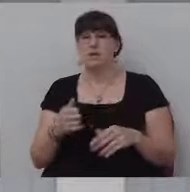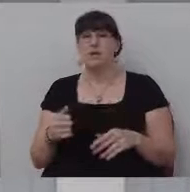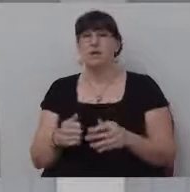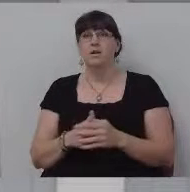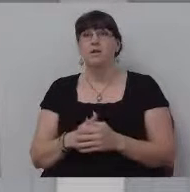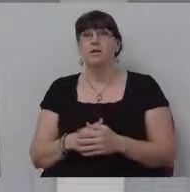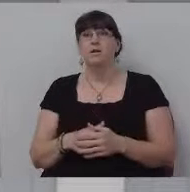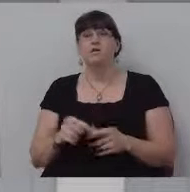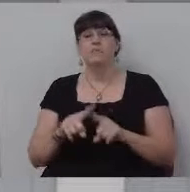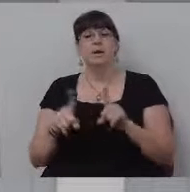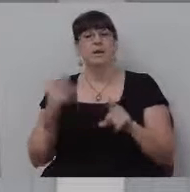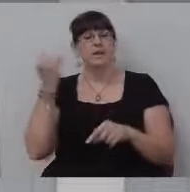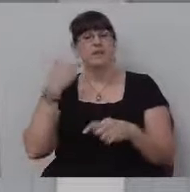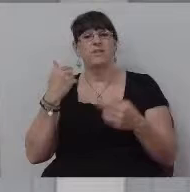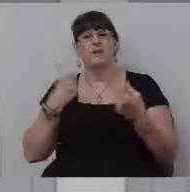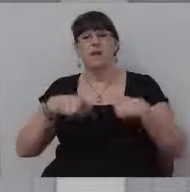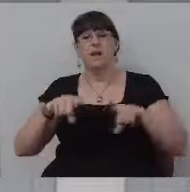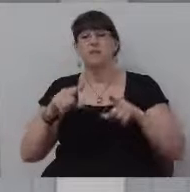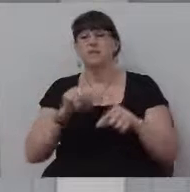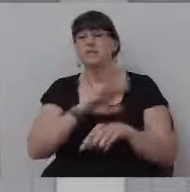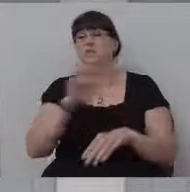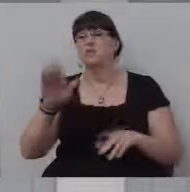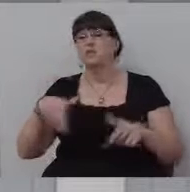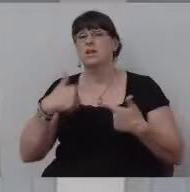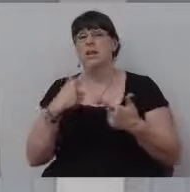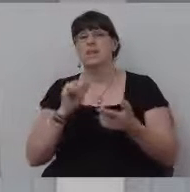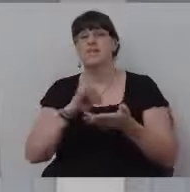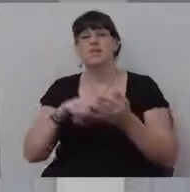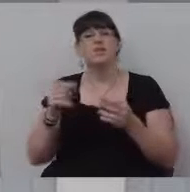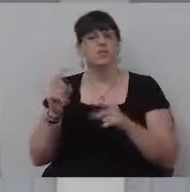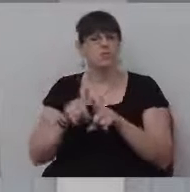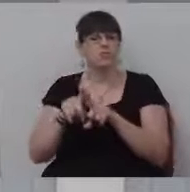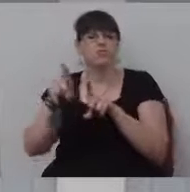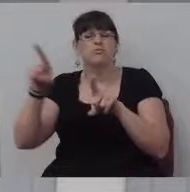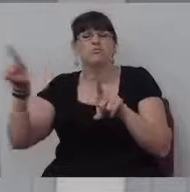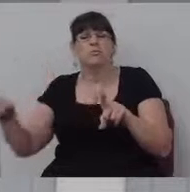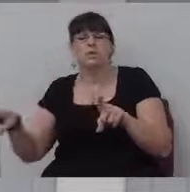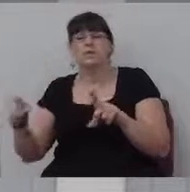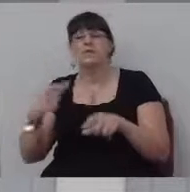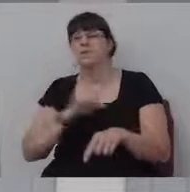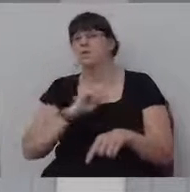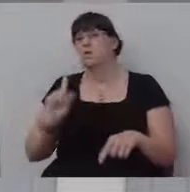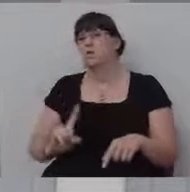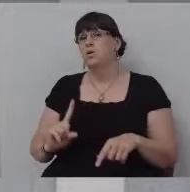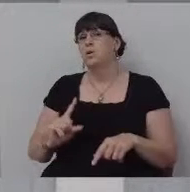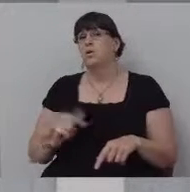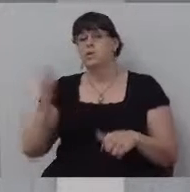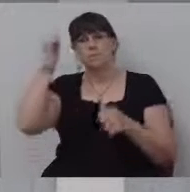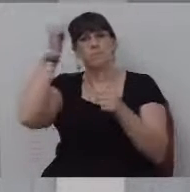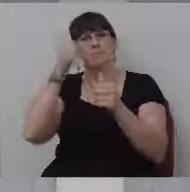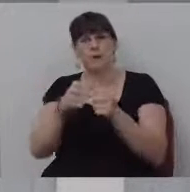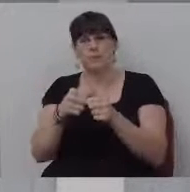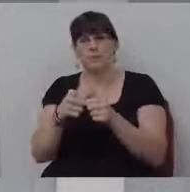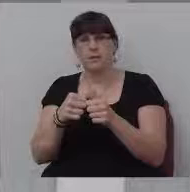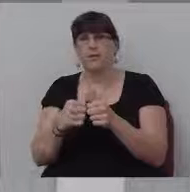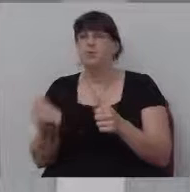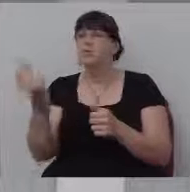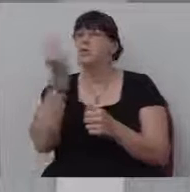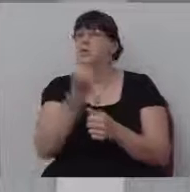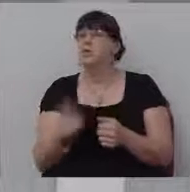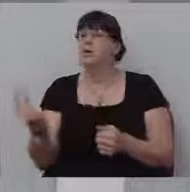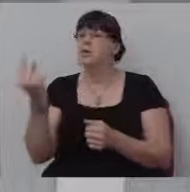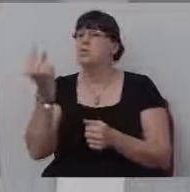the Lord, but I'm just telling you, if it happens in your life, just remember this, you can always, you can always, you can